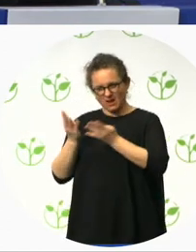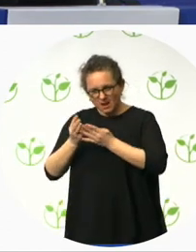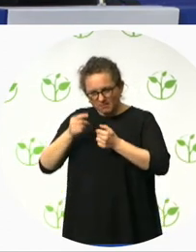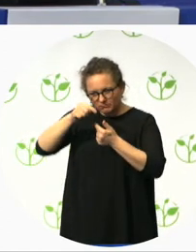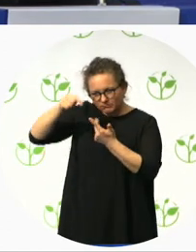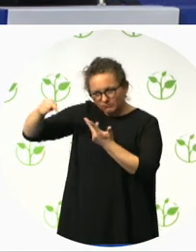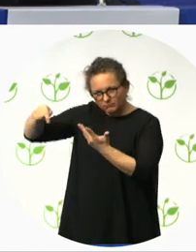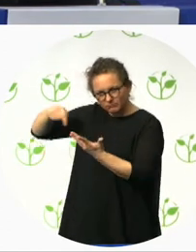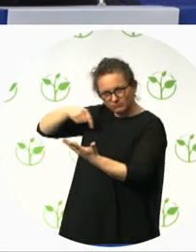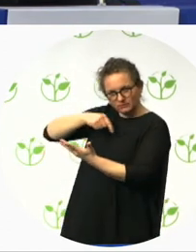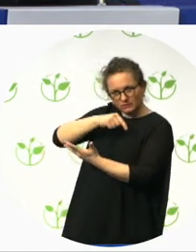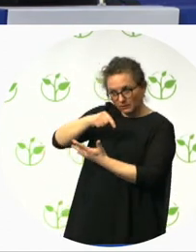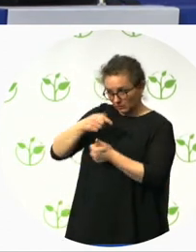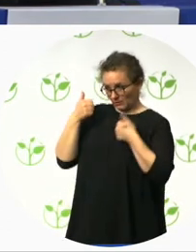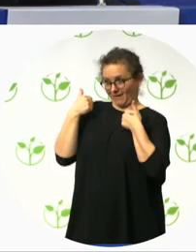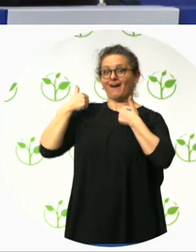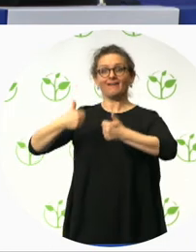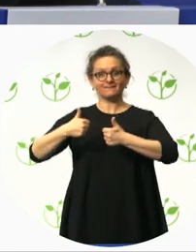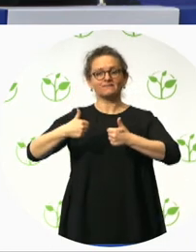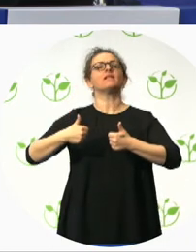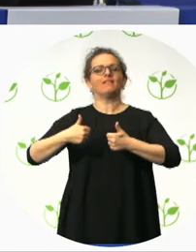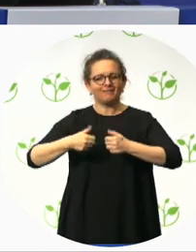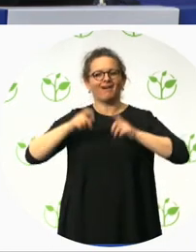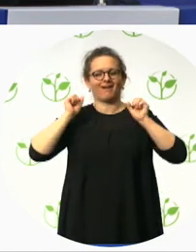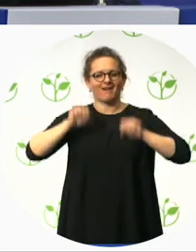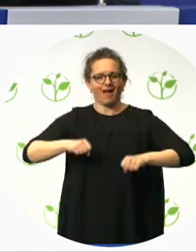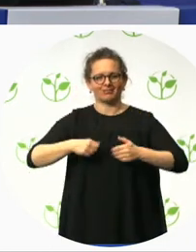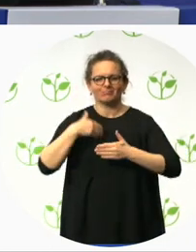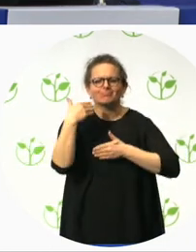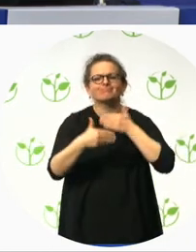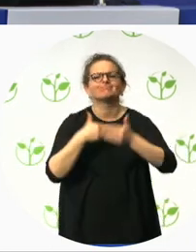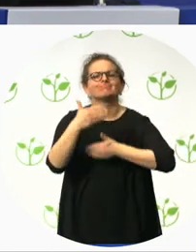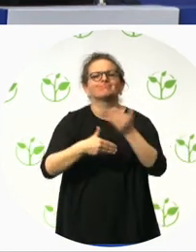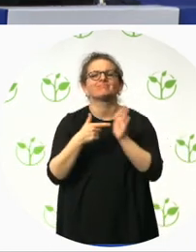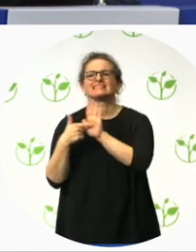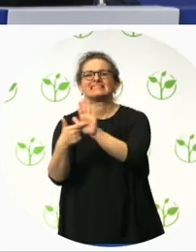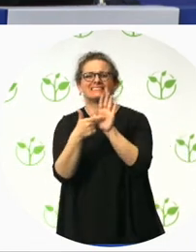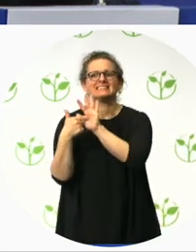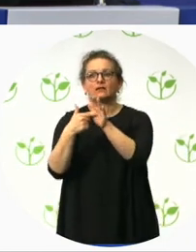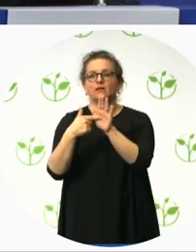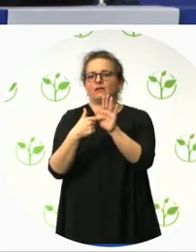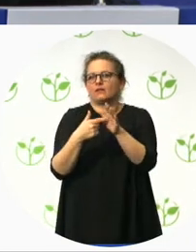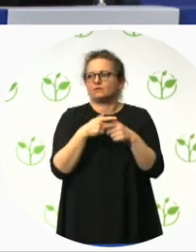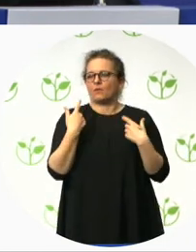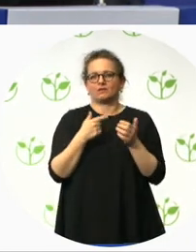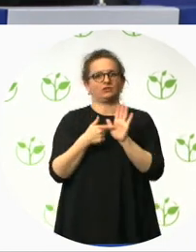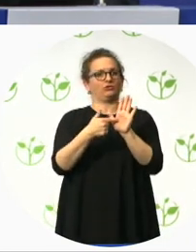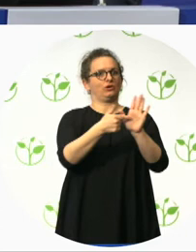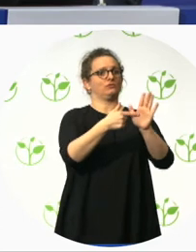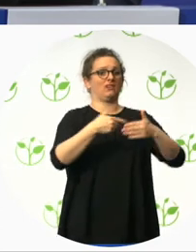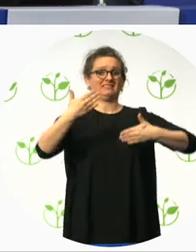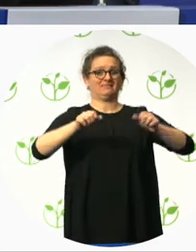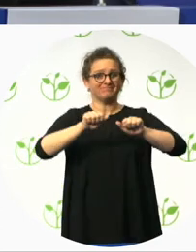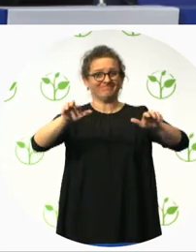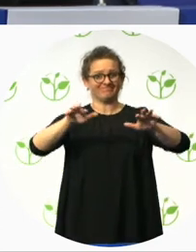enough. Really celebrate and showcase, uh, when it works well. And just to finish, I think, what I'd really like to get to is a, as a position.